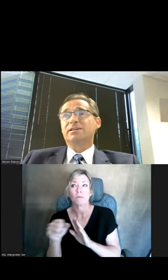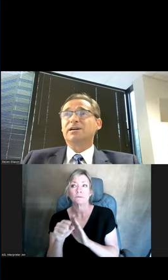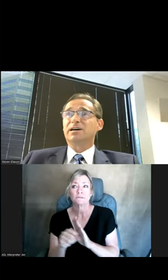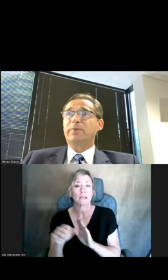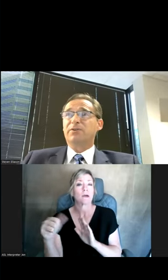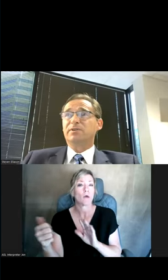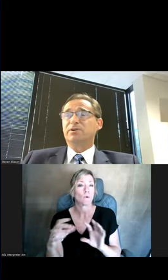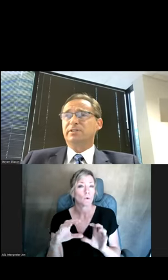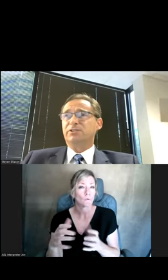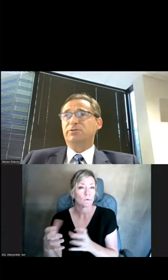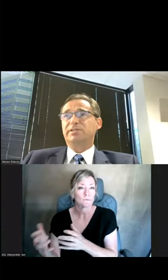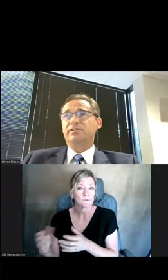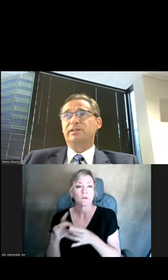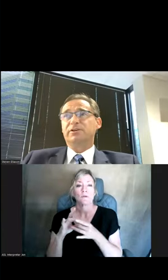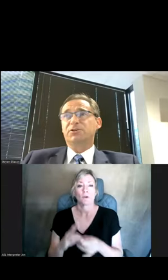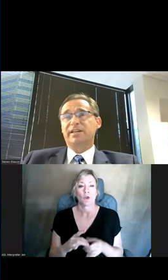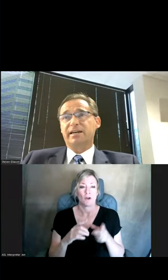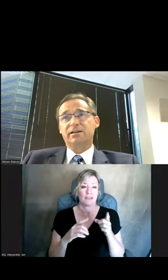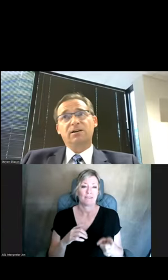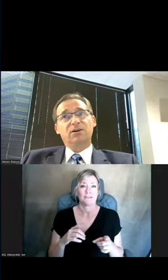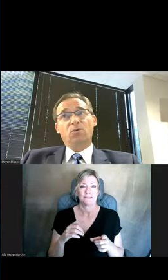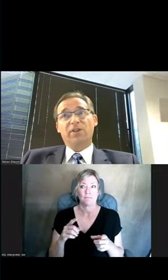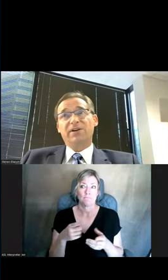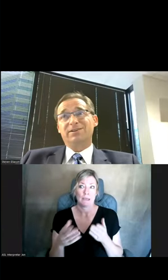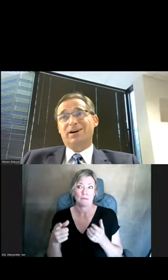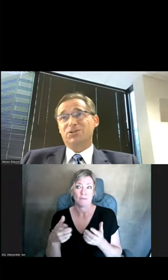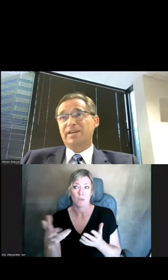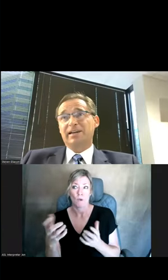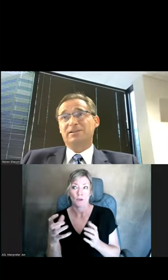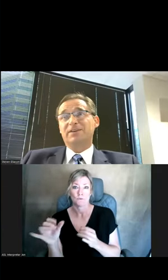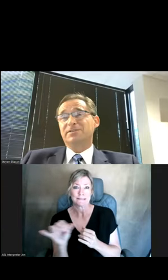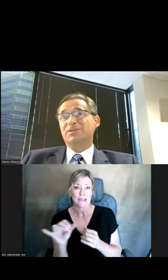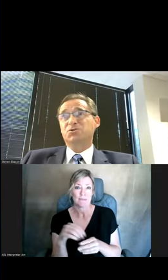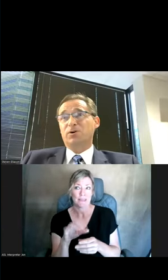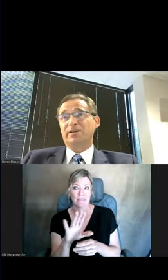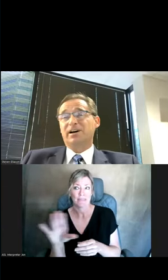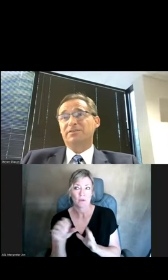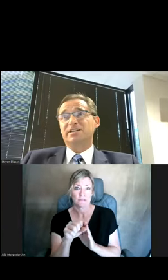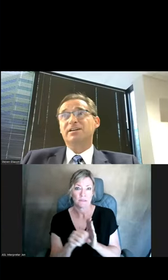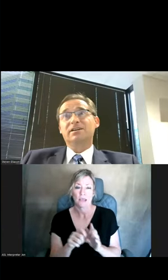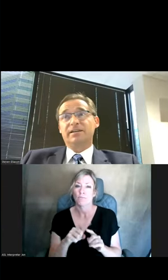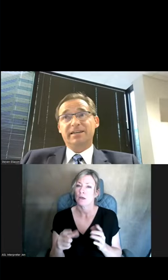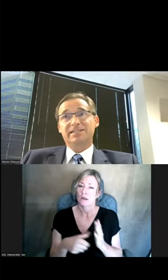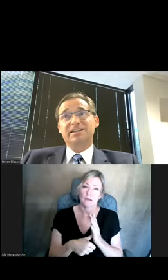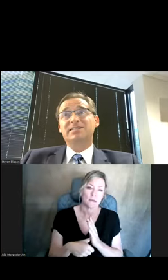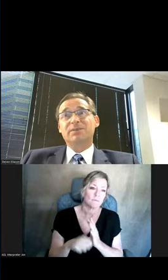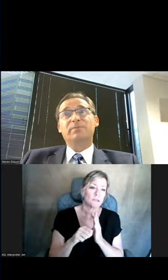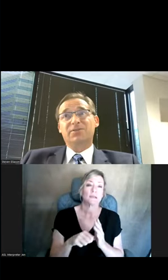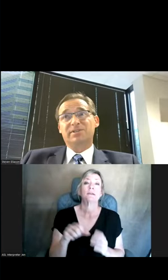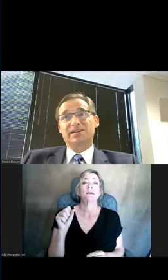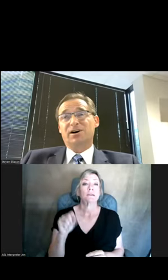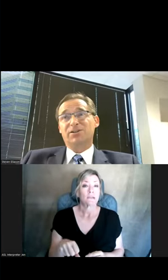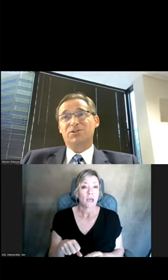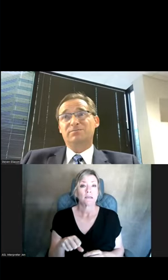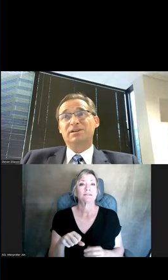about the ability to do this in their state. One thing I just can't emphasize strongly enough is that, yes, it's some